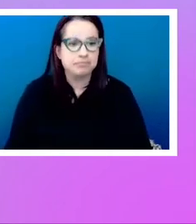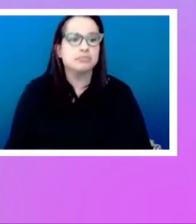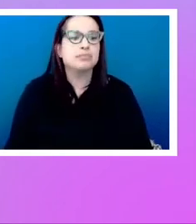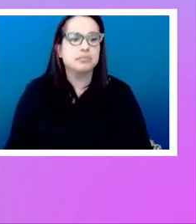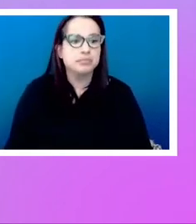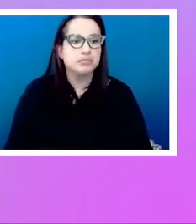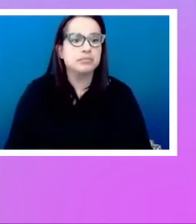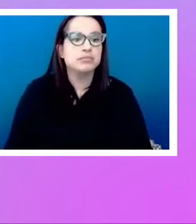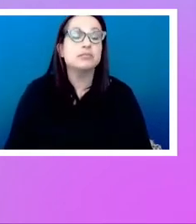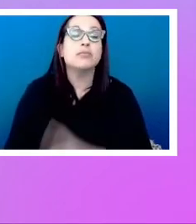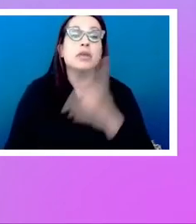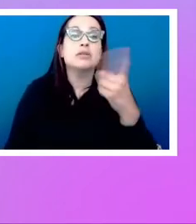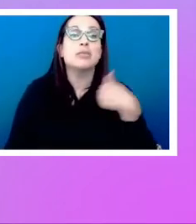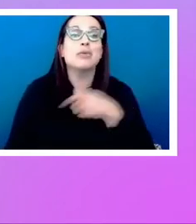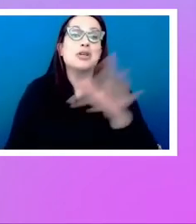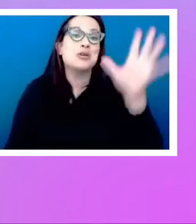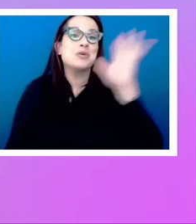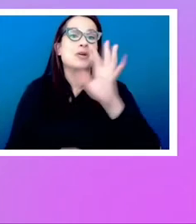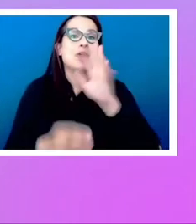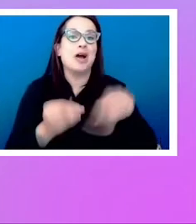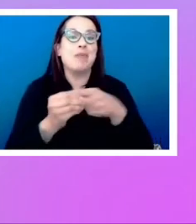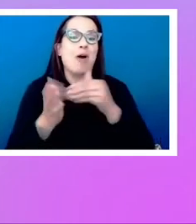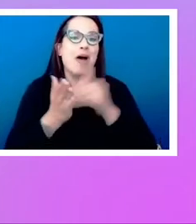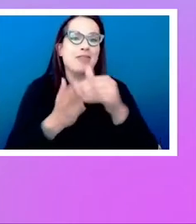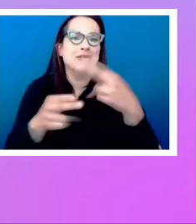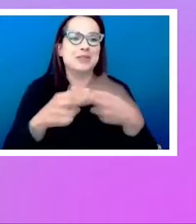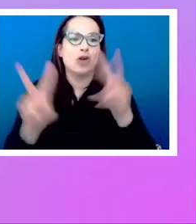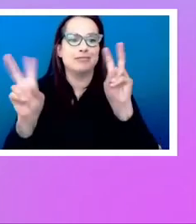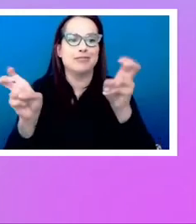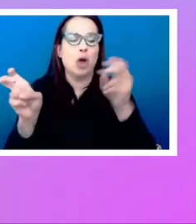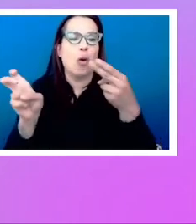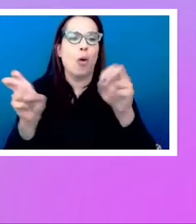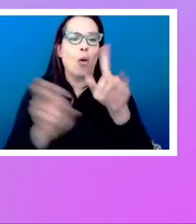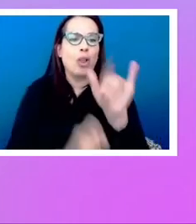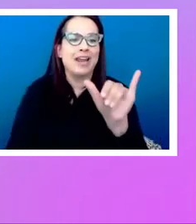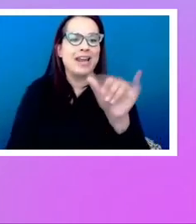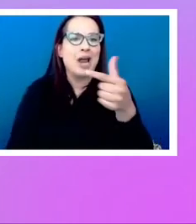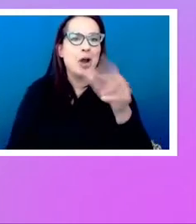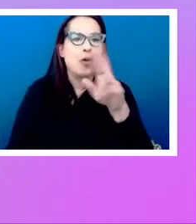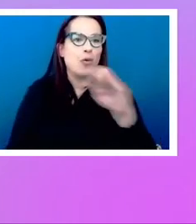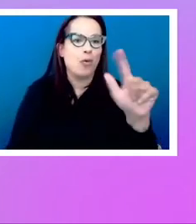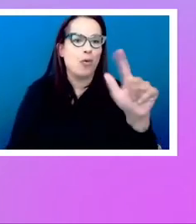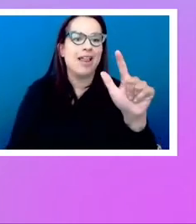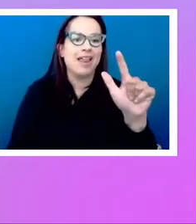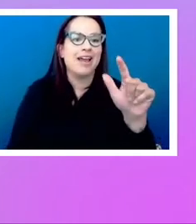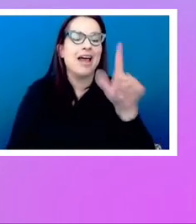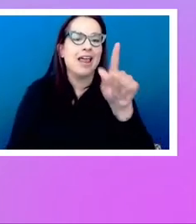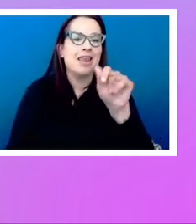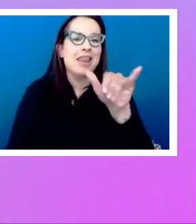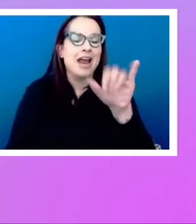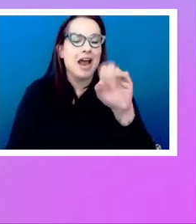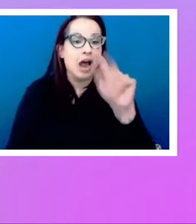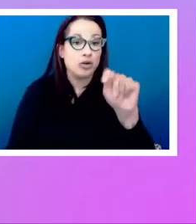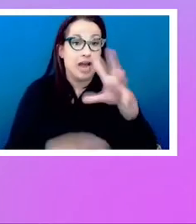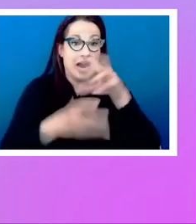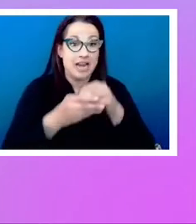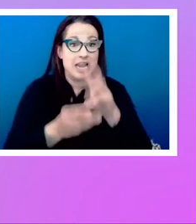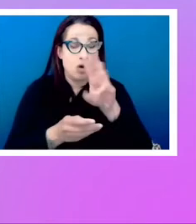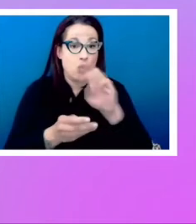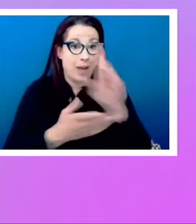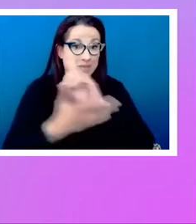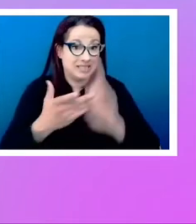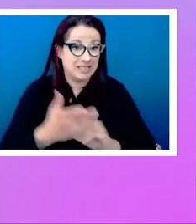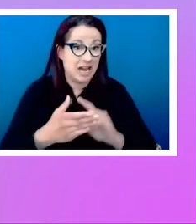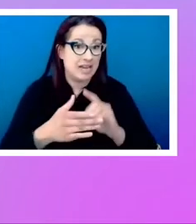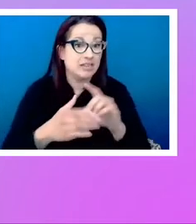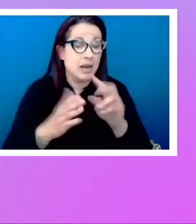Now, something we used to talk about a lot was the Holy Grail. And the Holy Grail in a web design context is basically a three